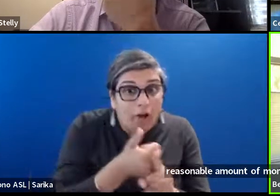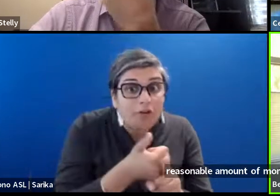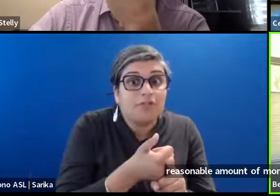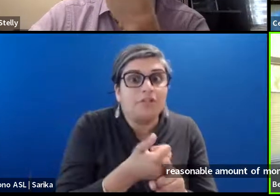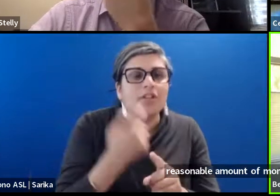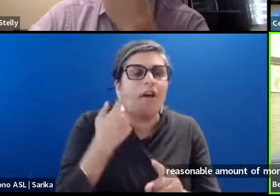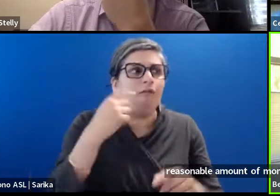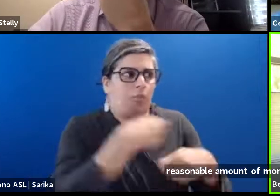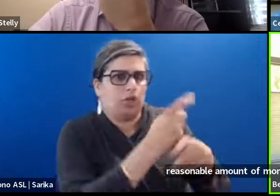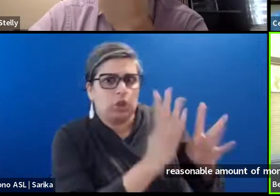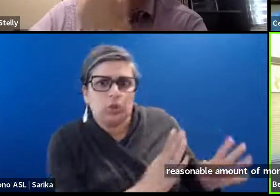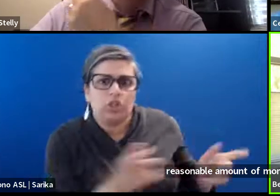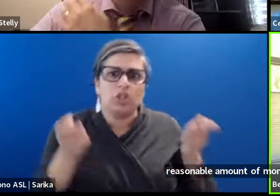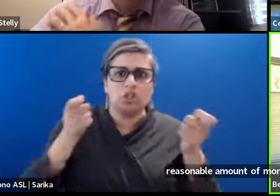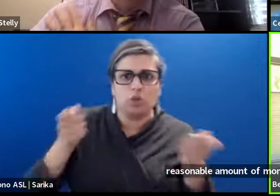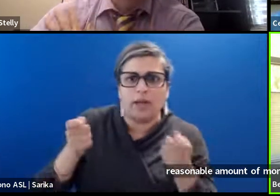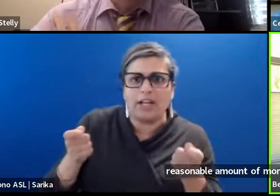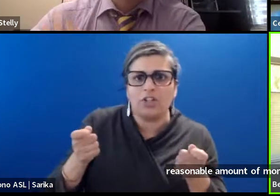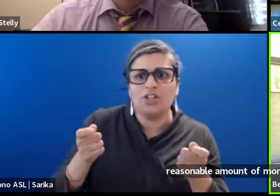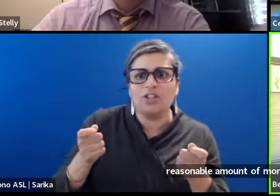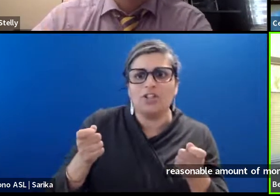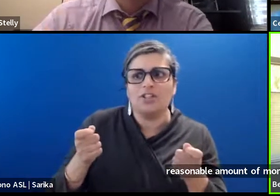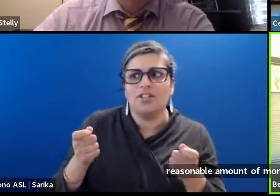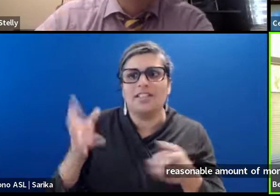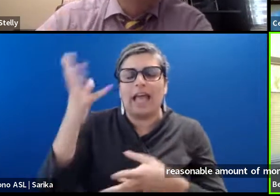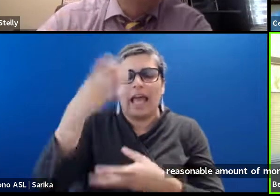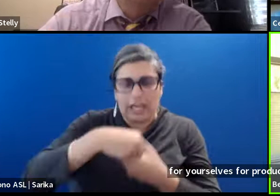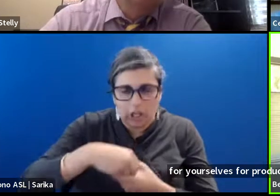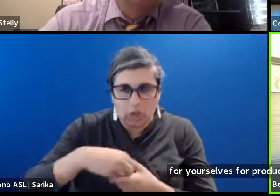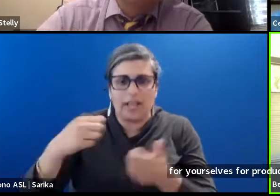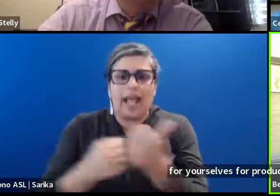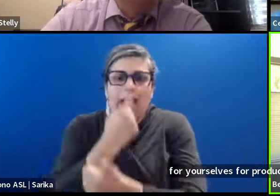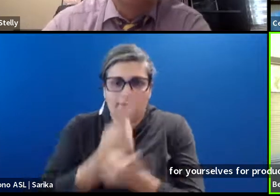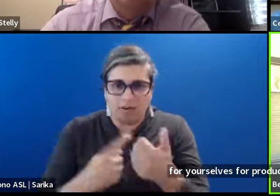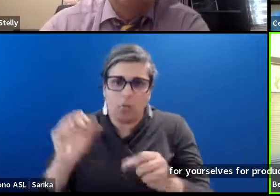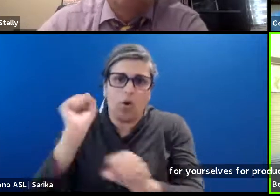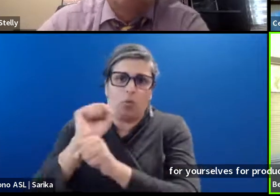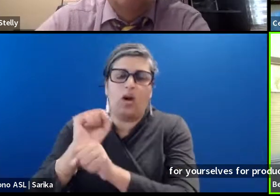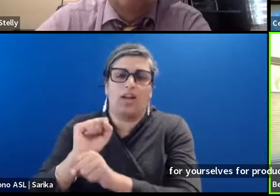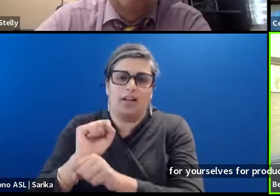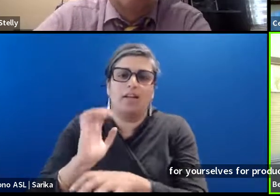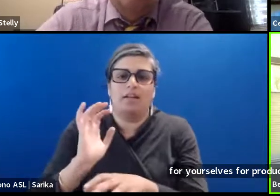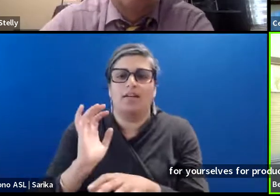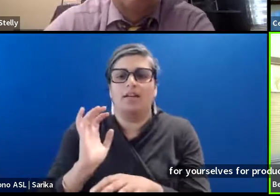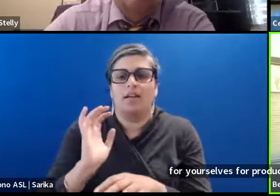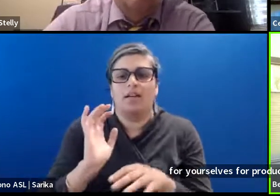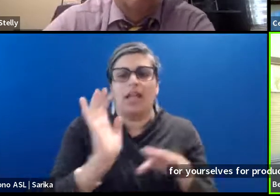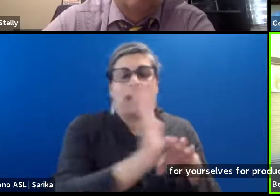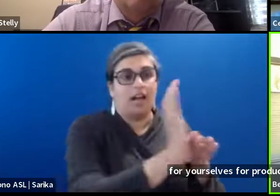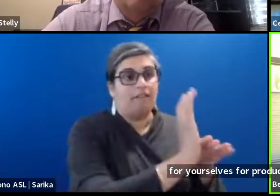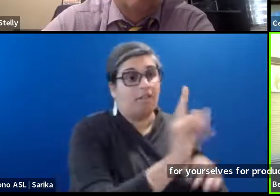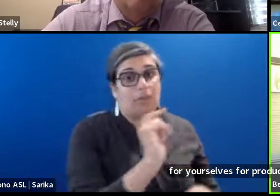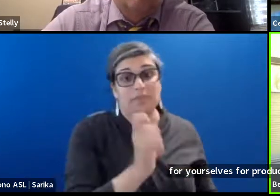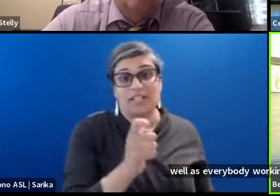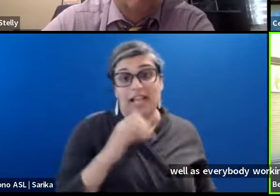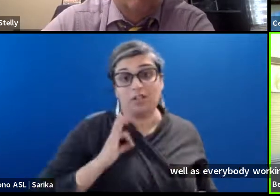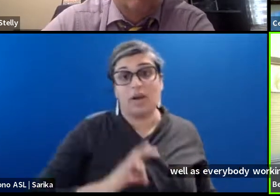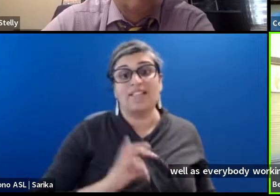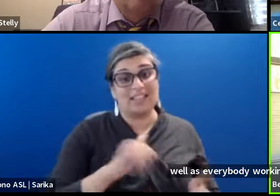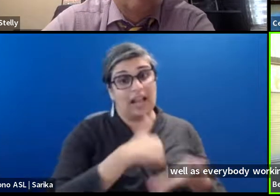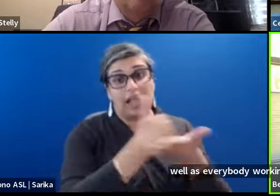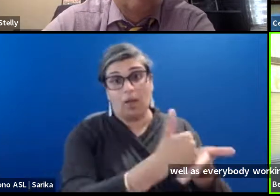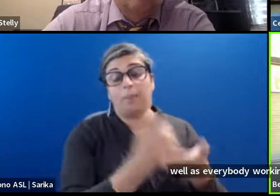and directors, as well as everybody working on your film and film tax credits can really help that happen.